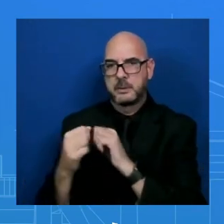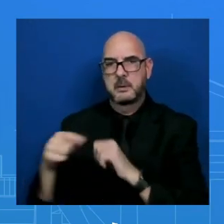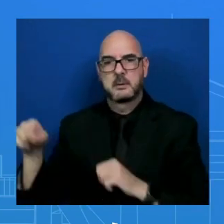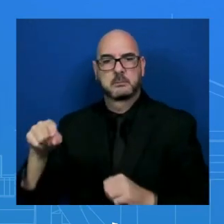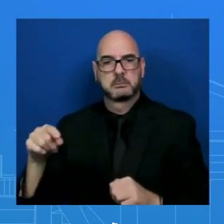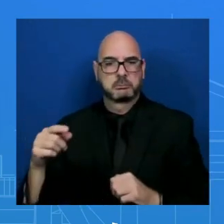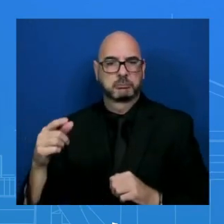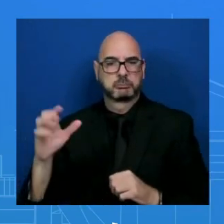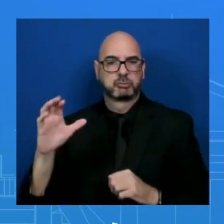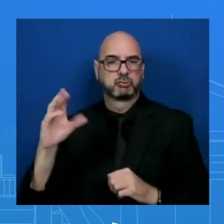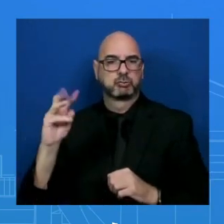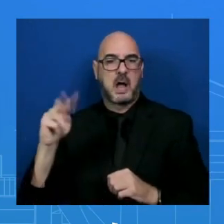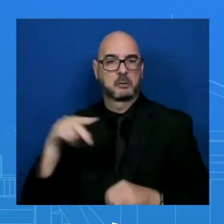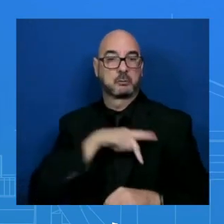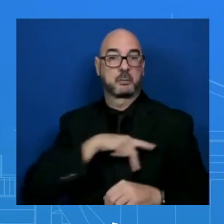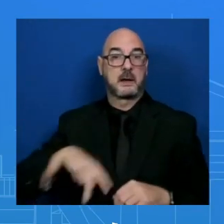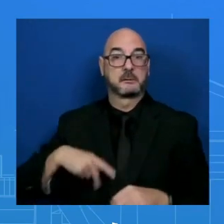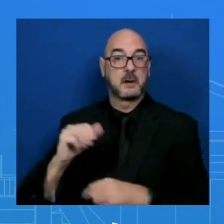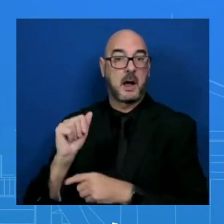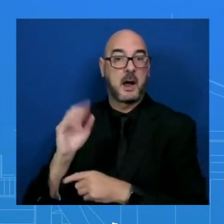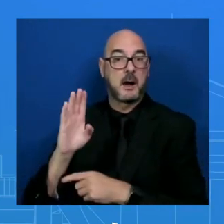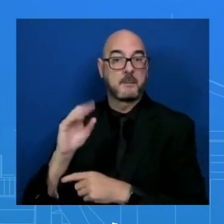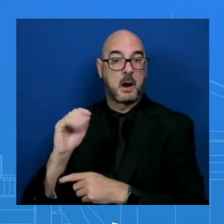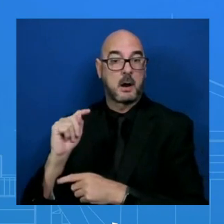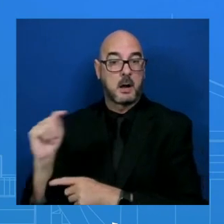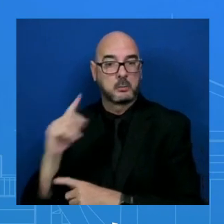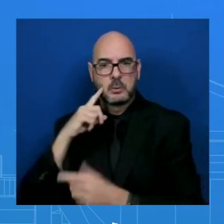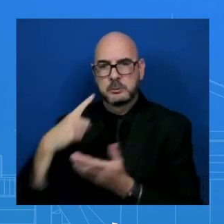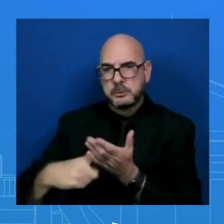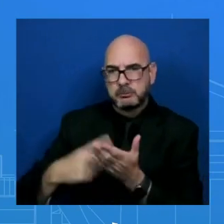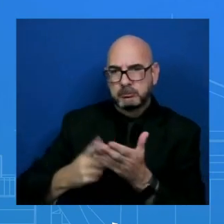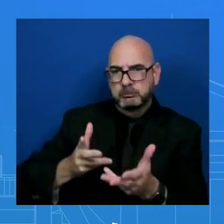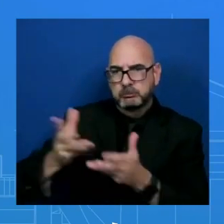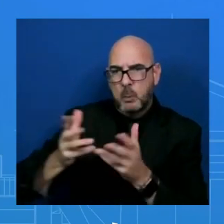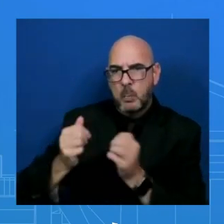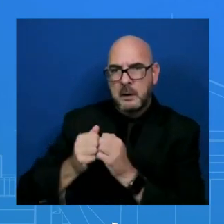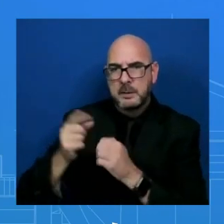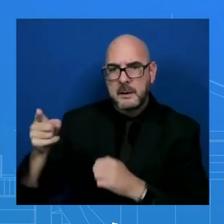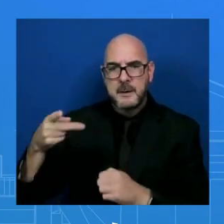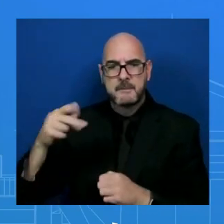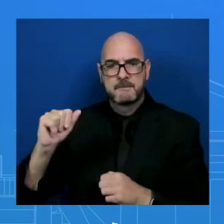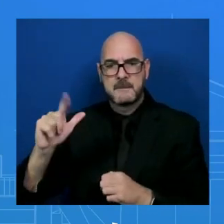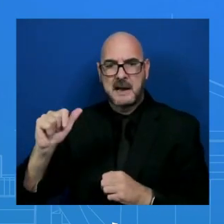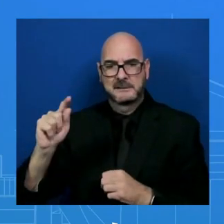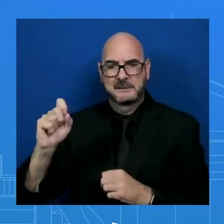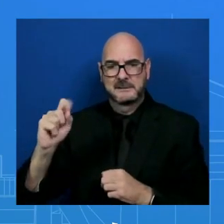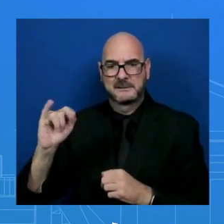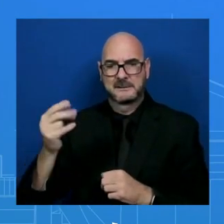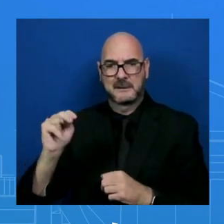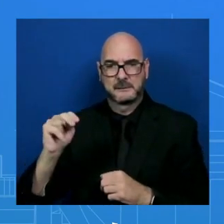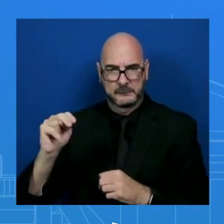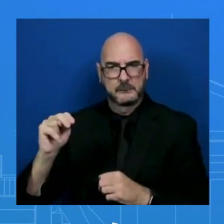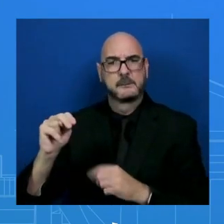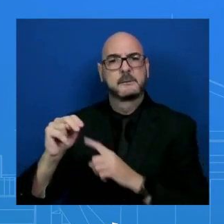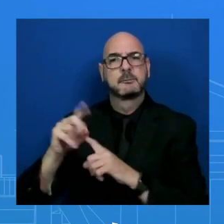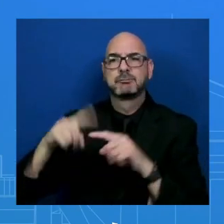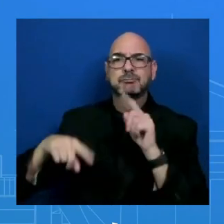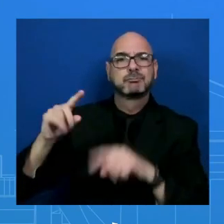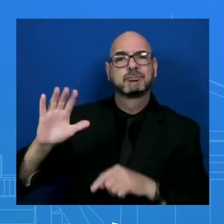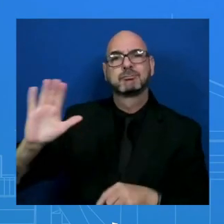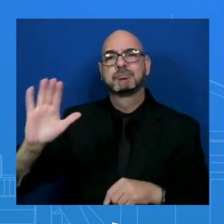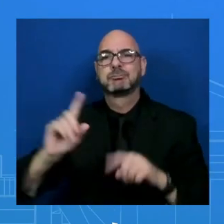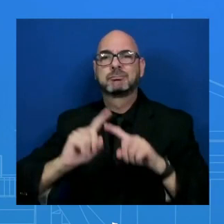And then, of course, he will speak to the Palestinians about the whole range of issues relative to the Israeli